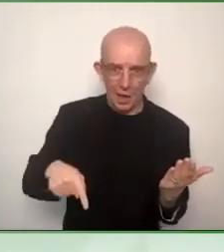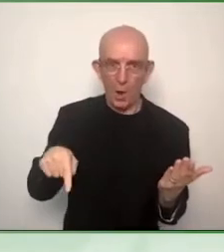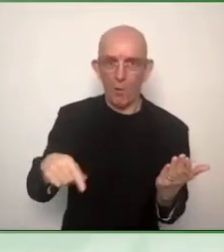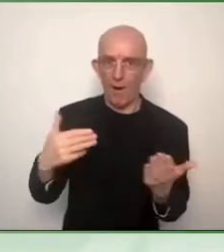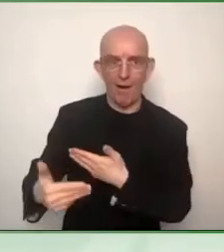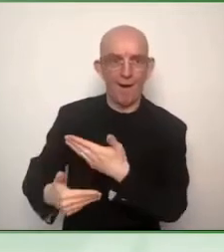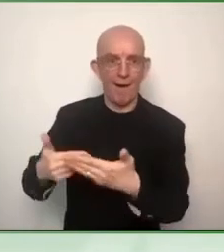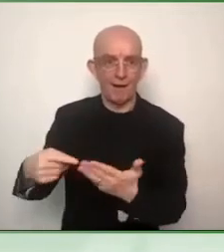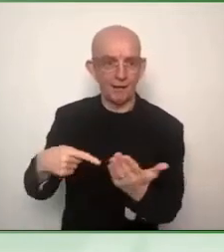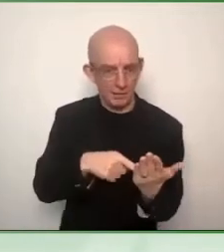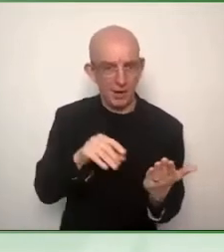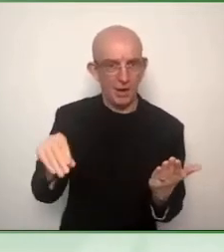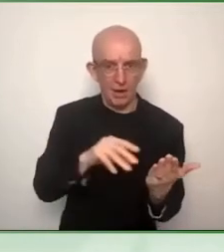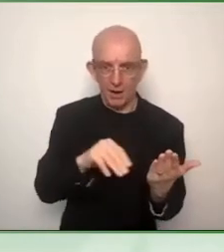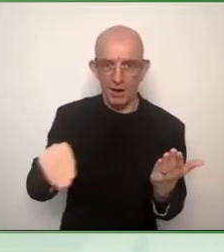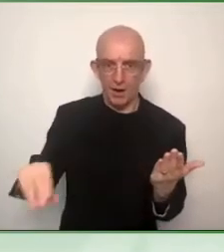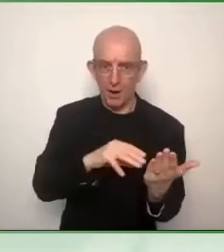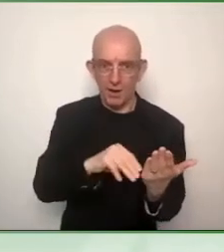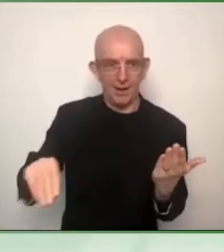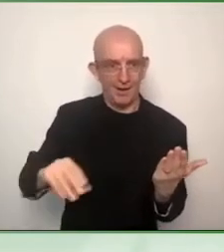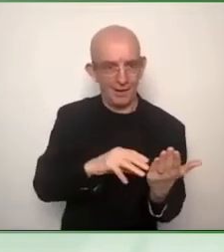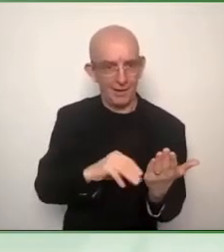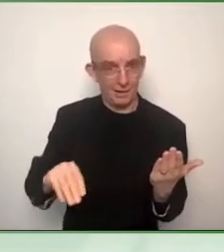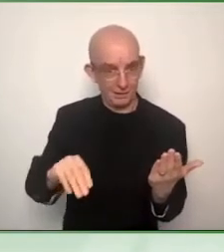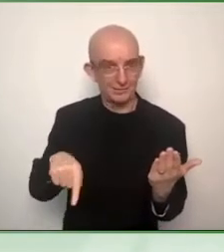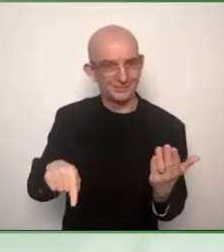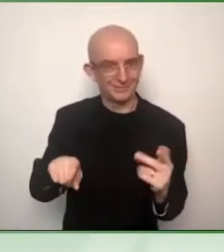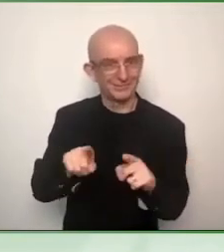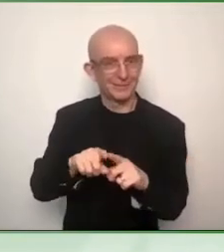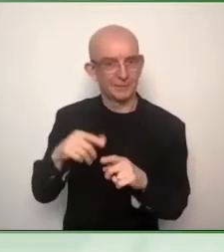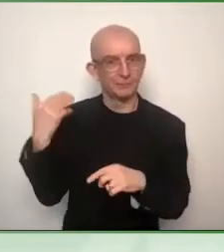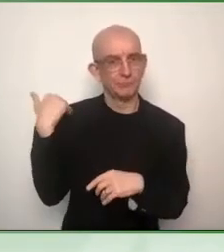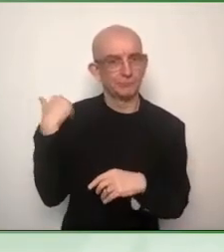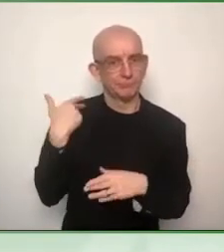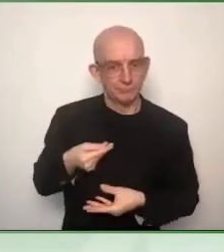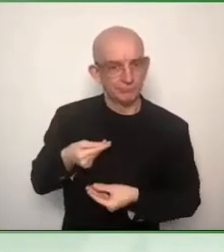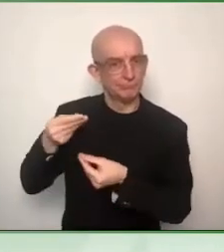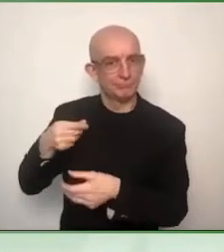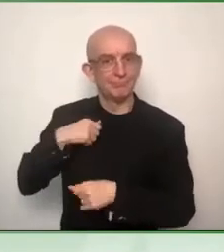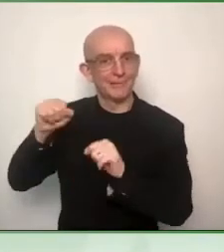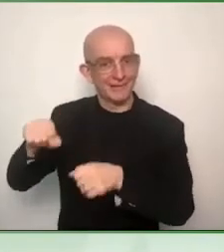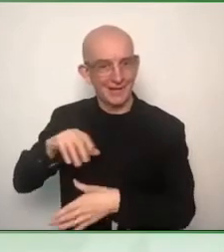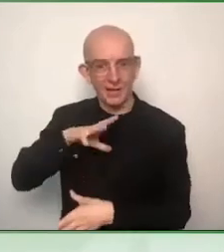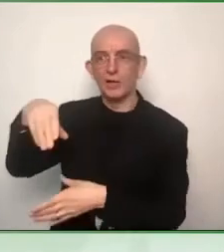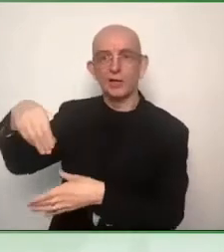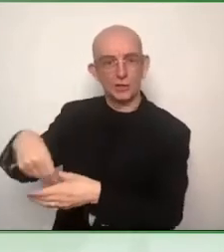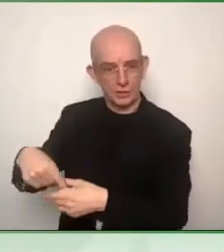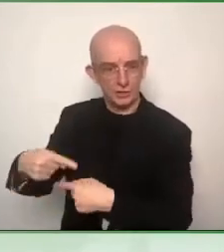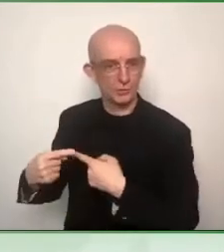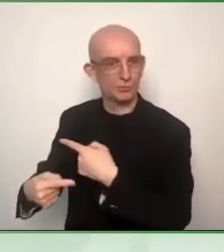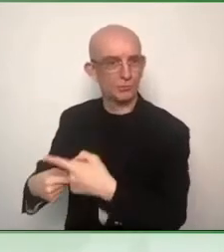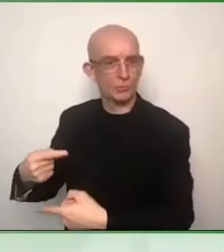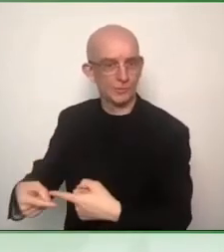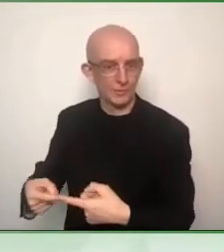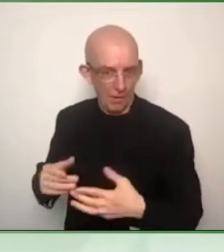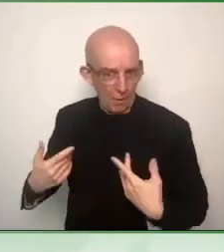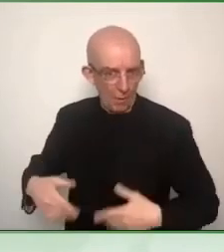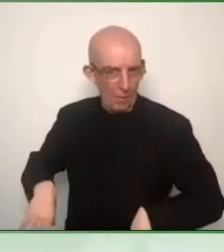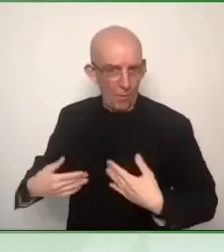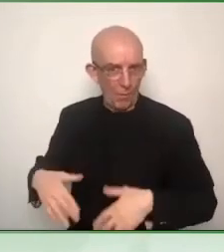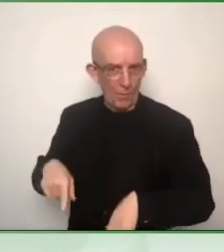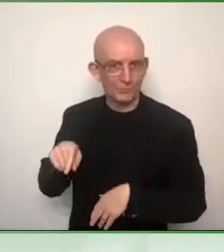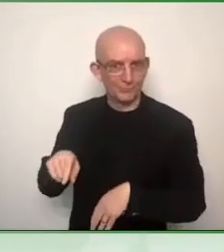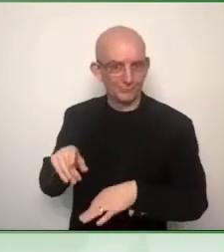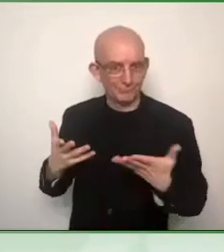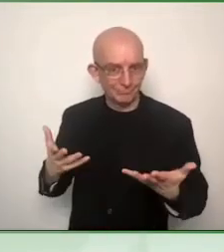standards, including, of course, organizations of persons with disabilities, including industry, but also including public authorities,